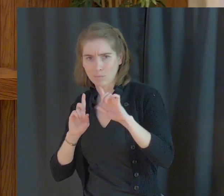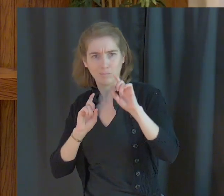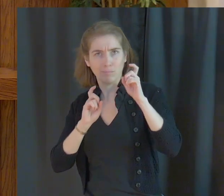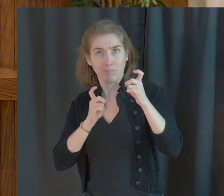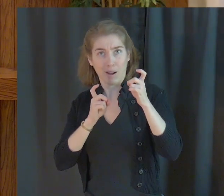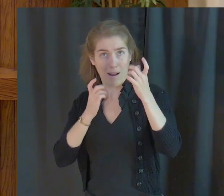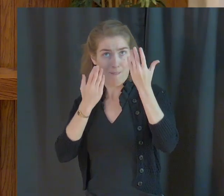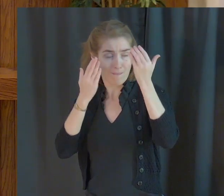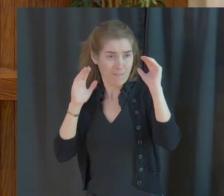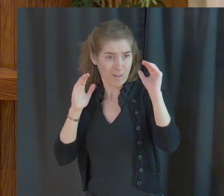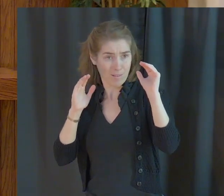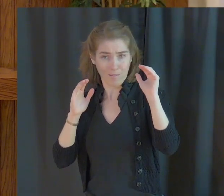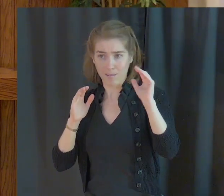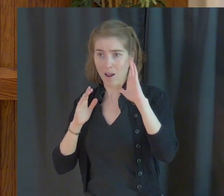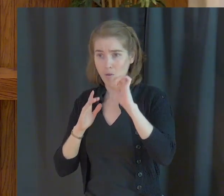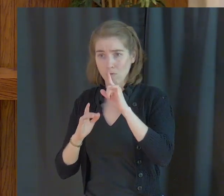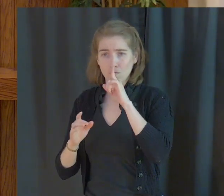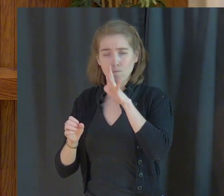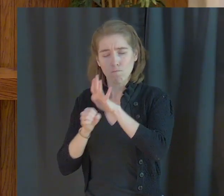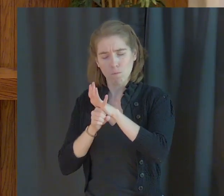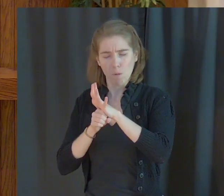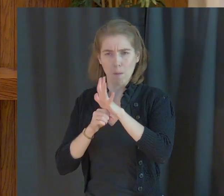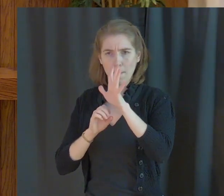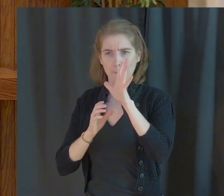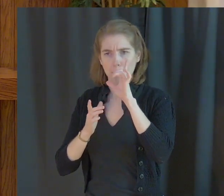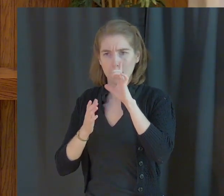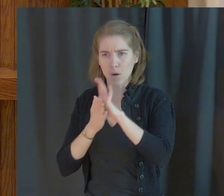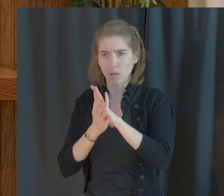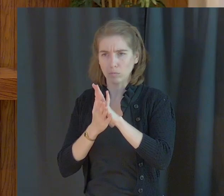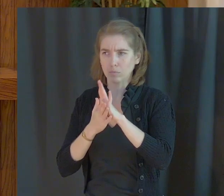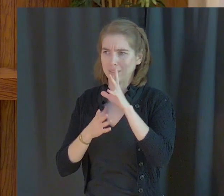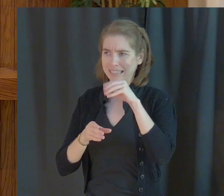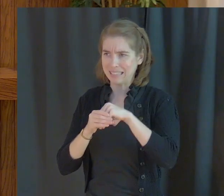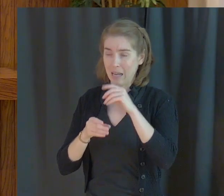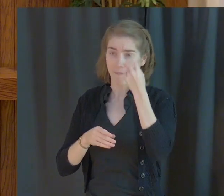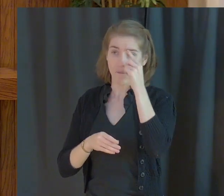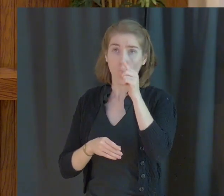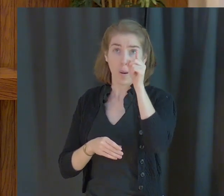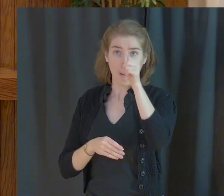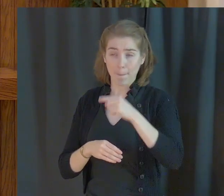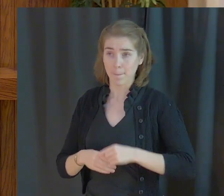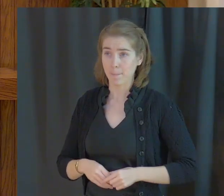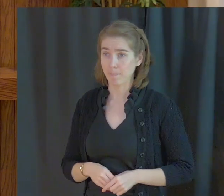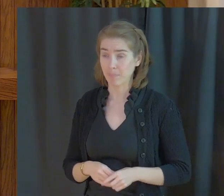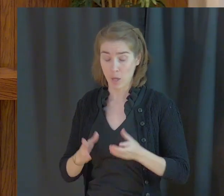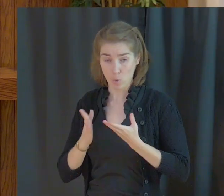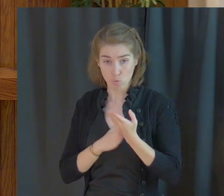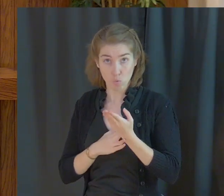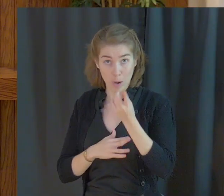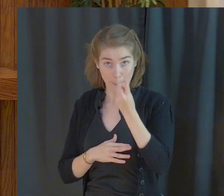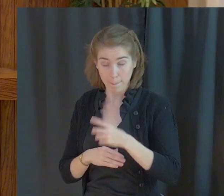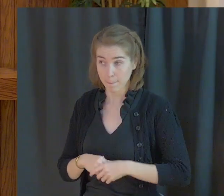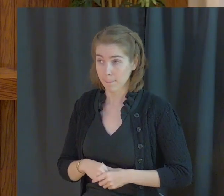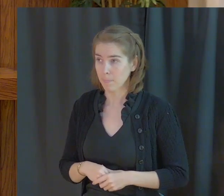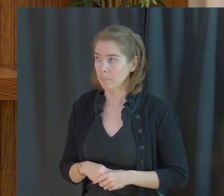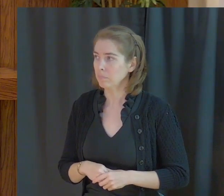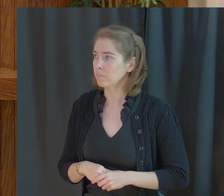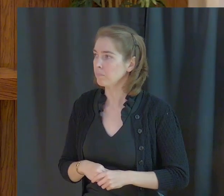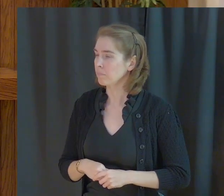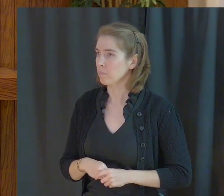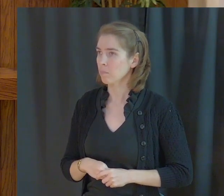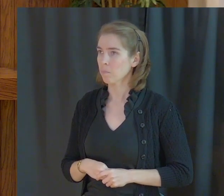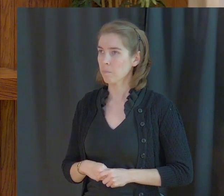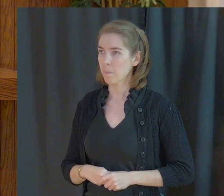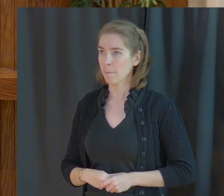Our reward is full of promises and fulfillment in Him and for Him and through Him and what He says.